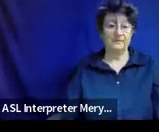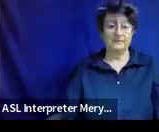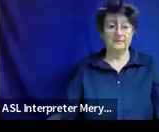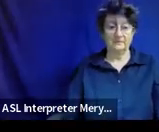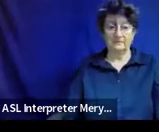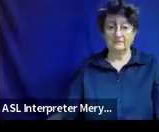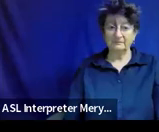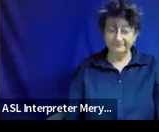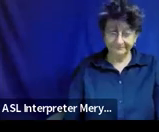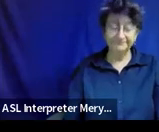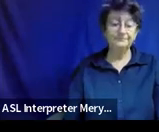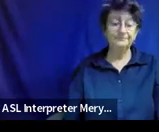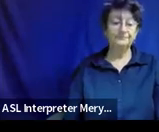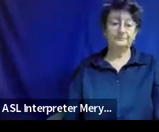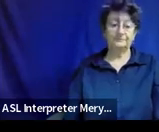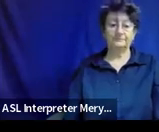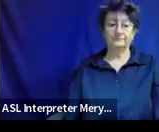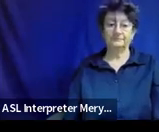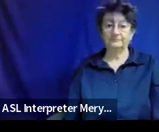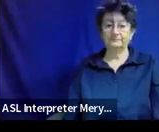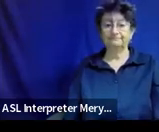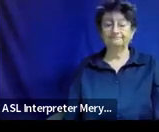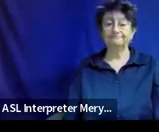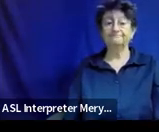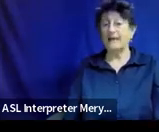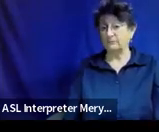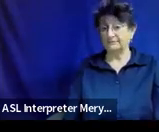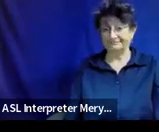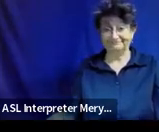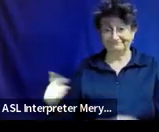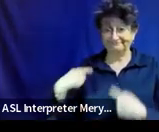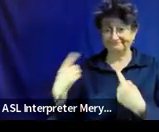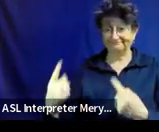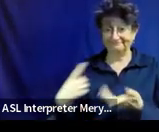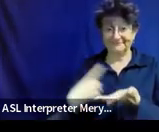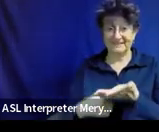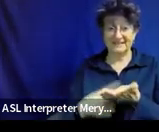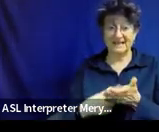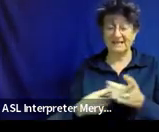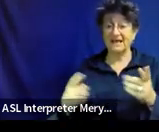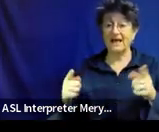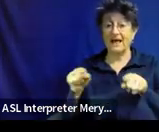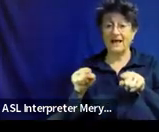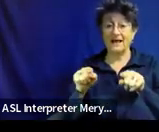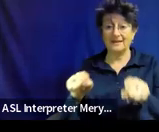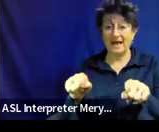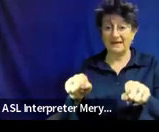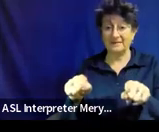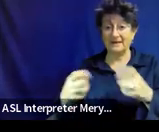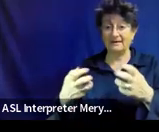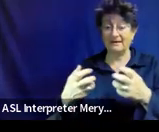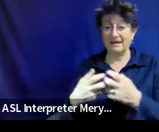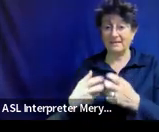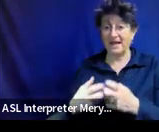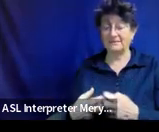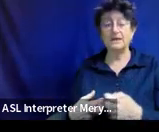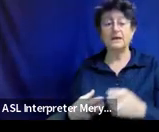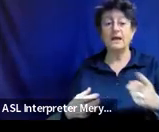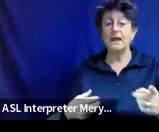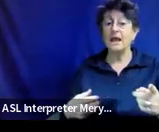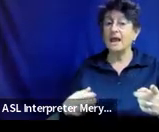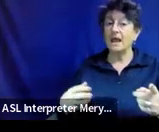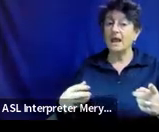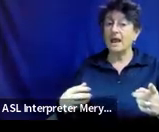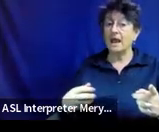And then as I've been talking about that alignment and academic and functional skill gaps in-house statements,